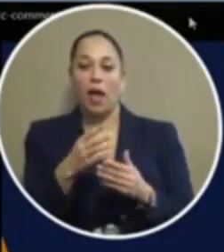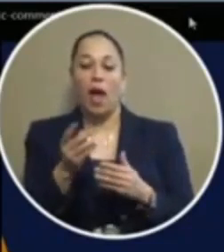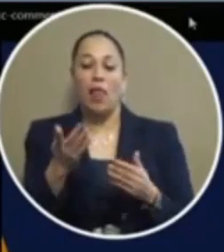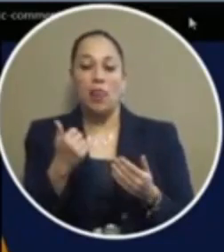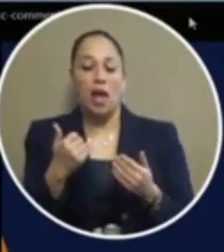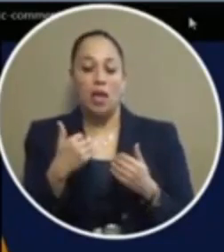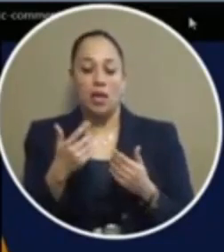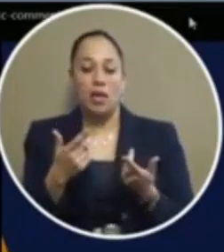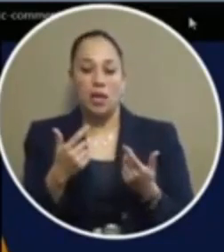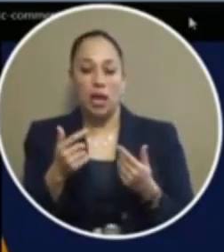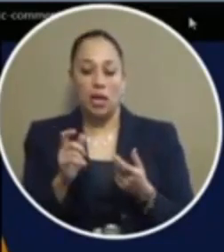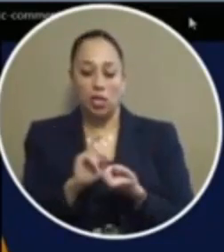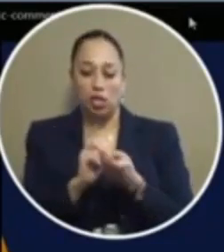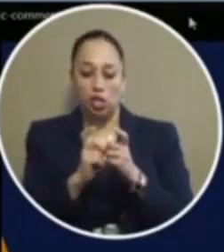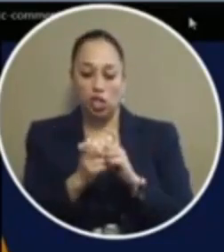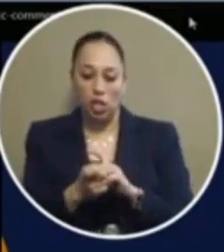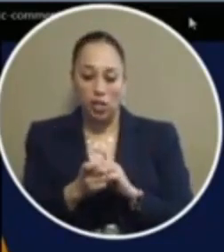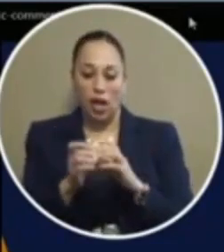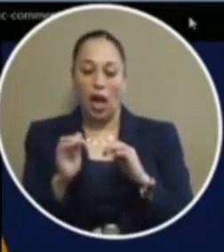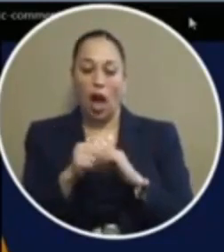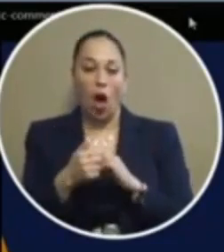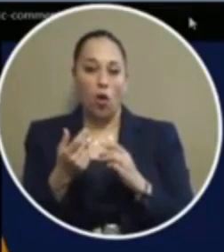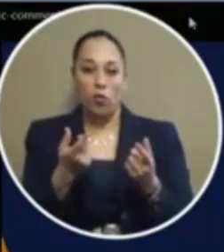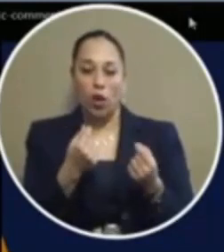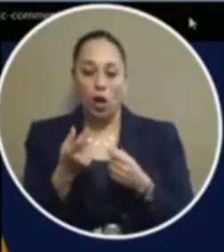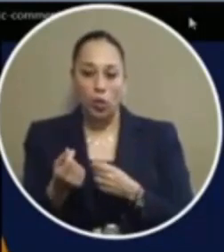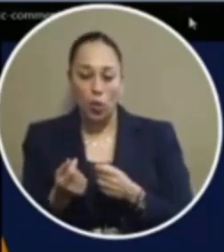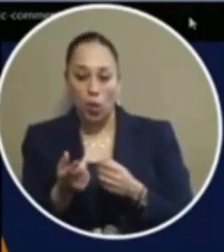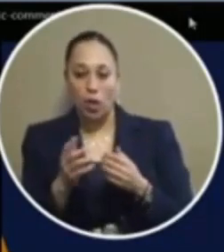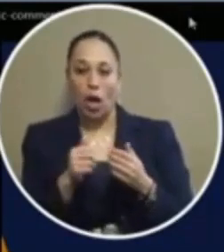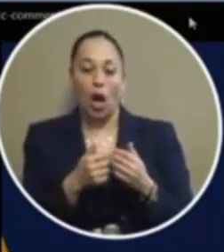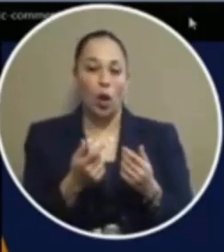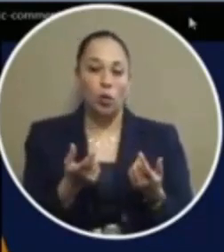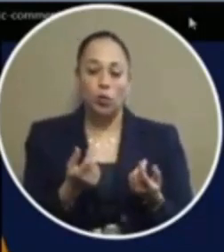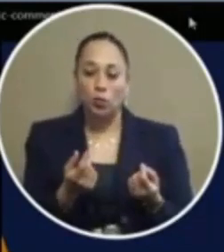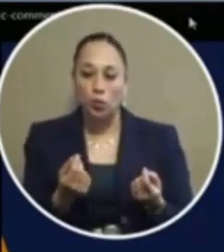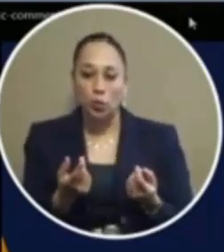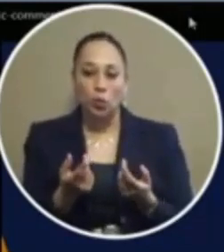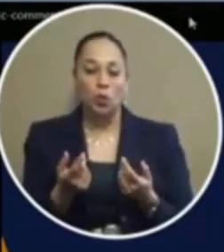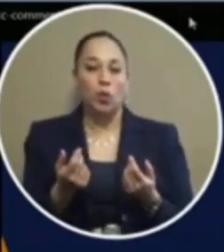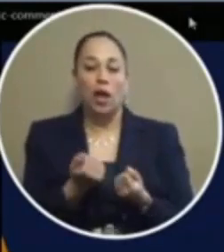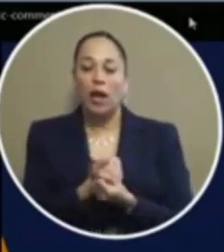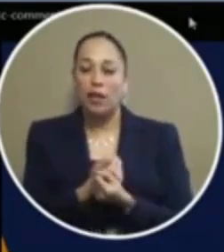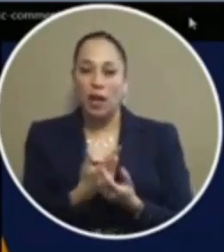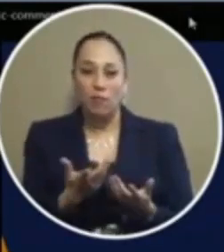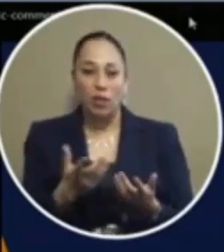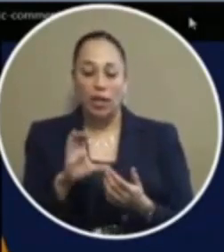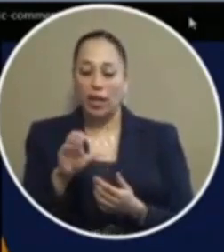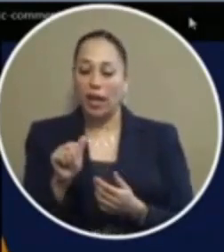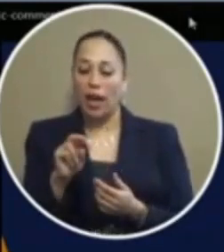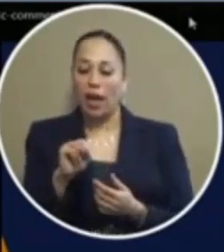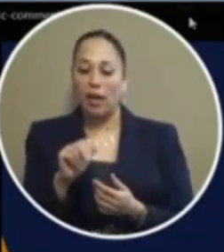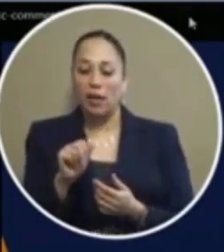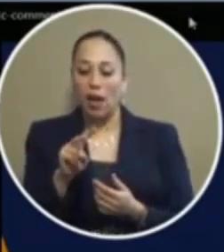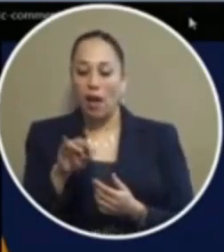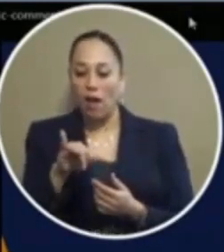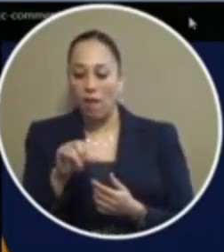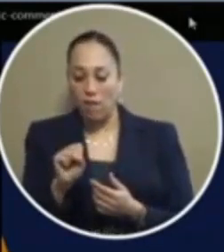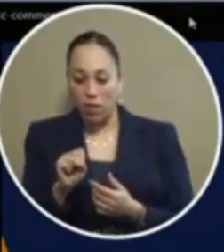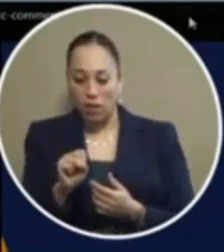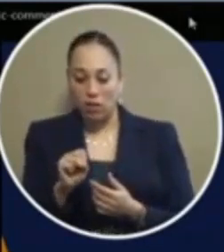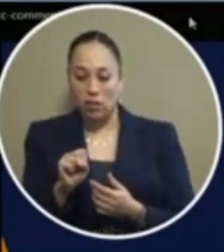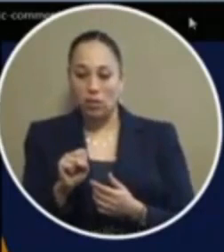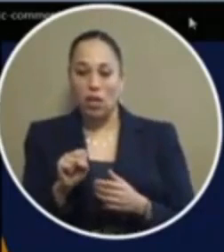boy did it change the way they thought the way they felt they didn't have to feel drowsy on it so cannabis in general i also would have